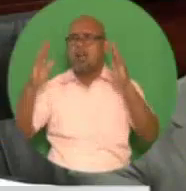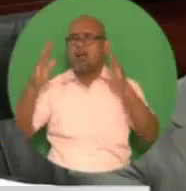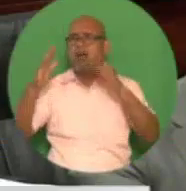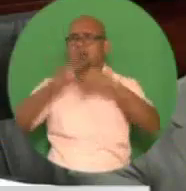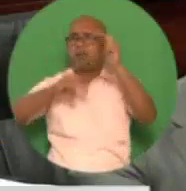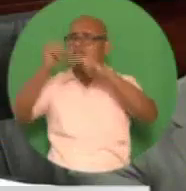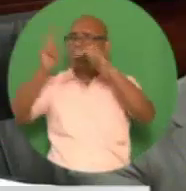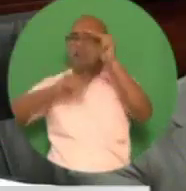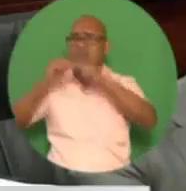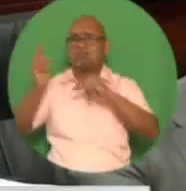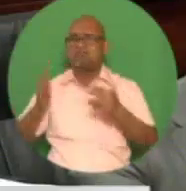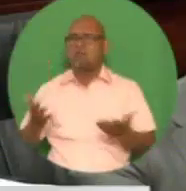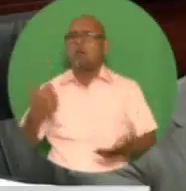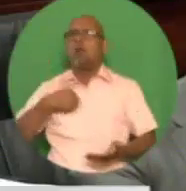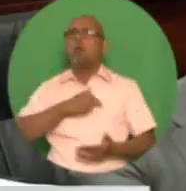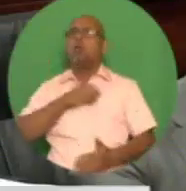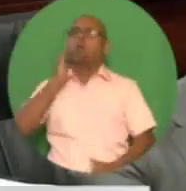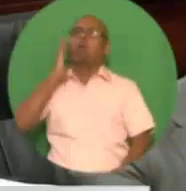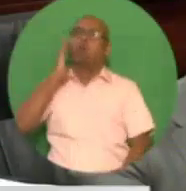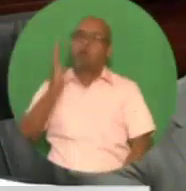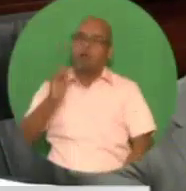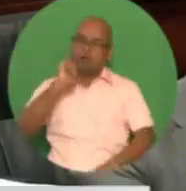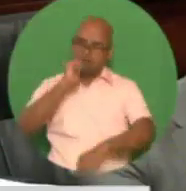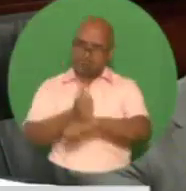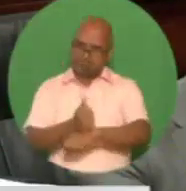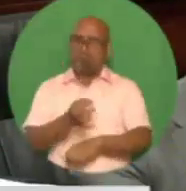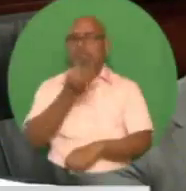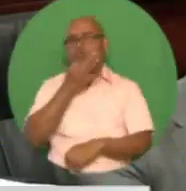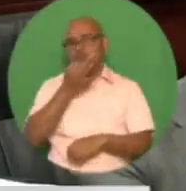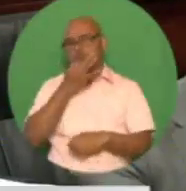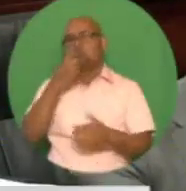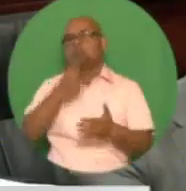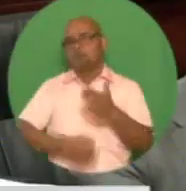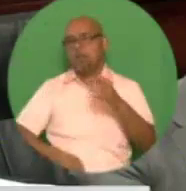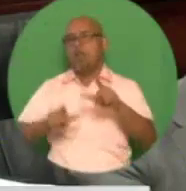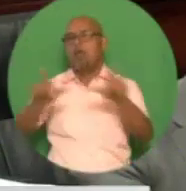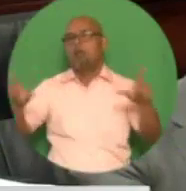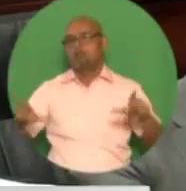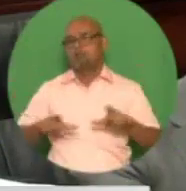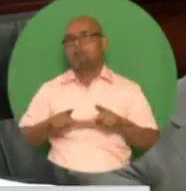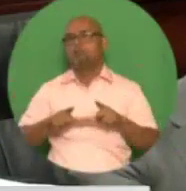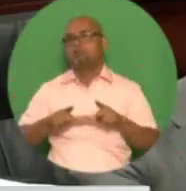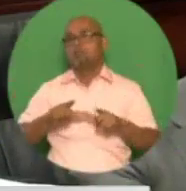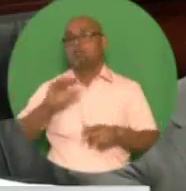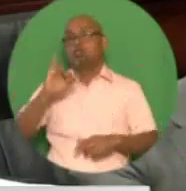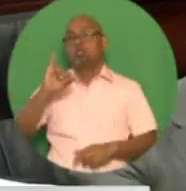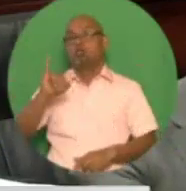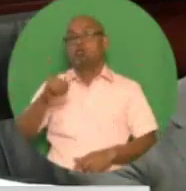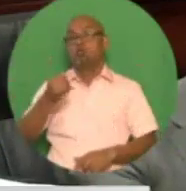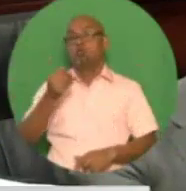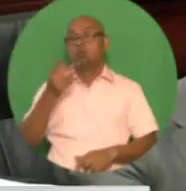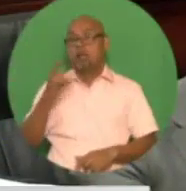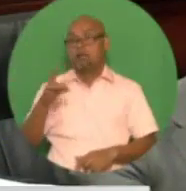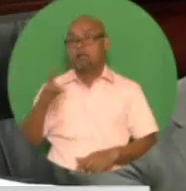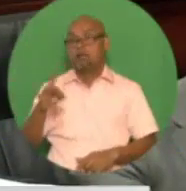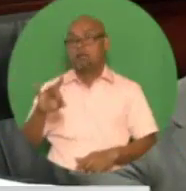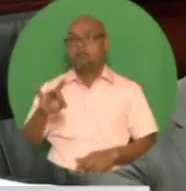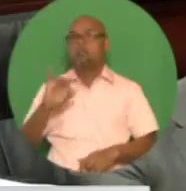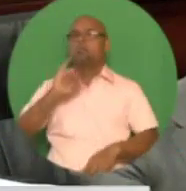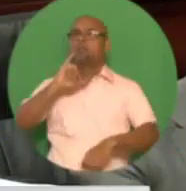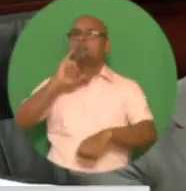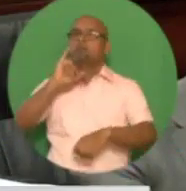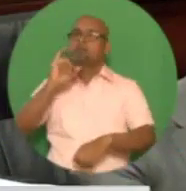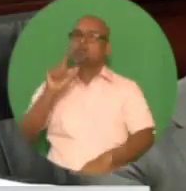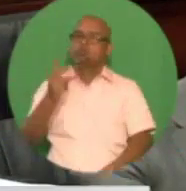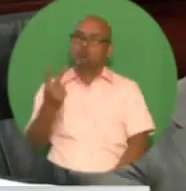-envisaged property tax regime. On June 8, 2018, the President has sent it to two pieces of legislation, the Property Tax